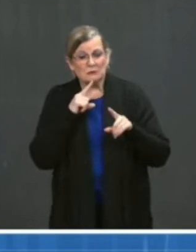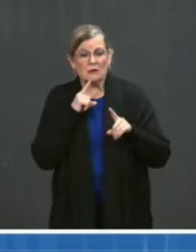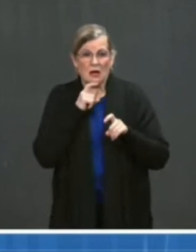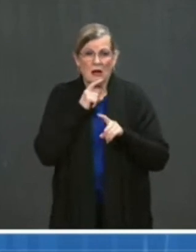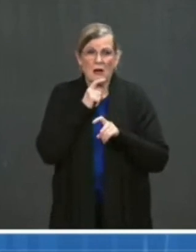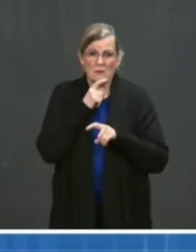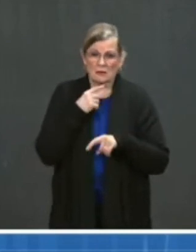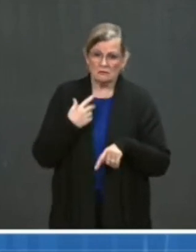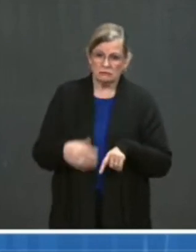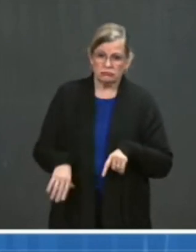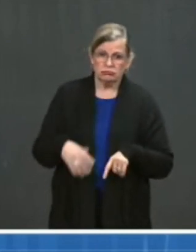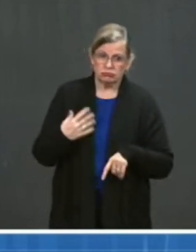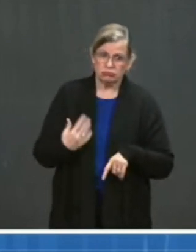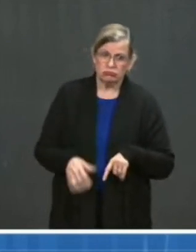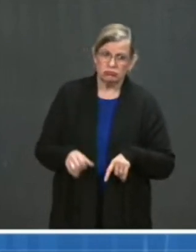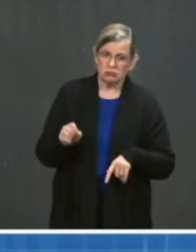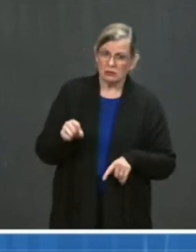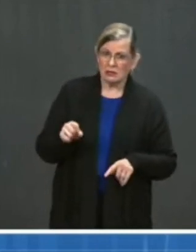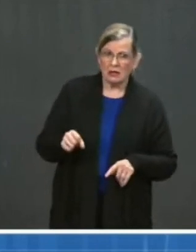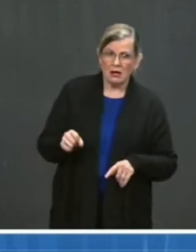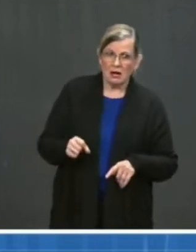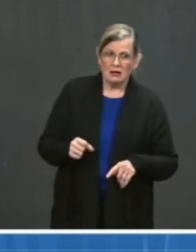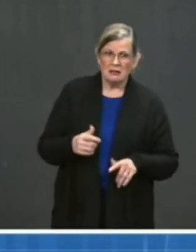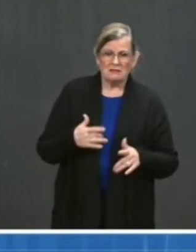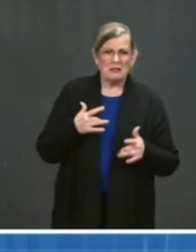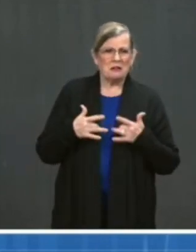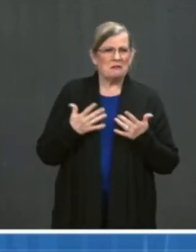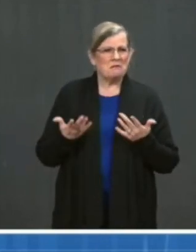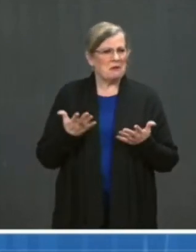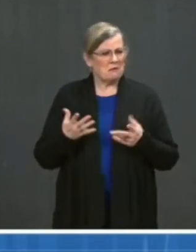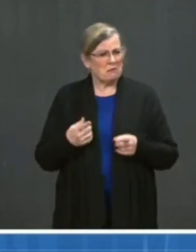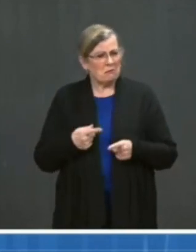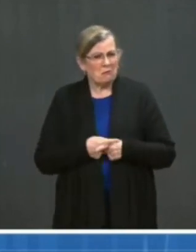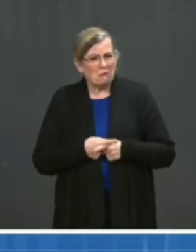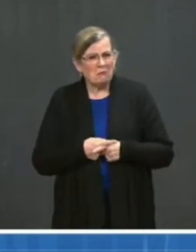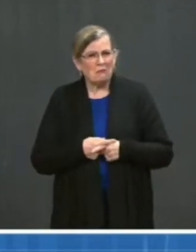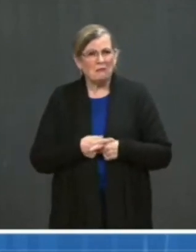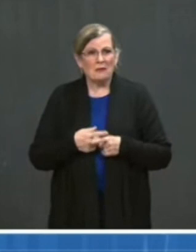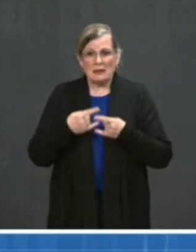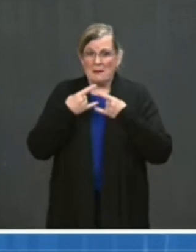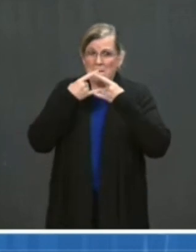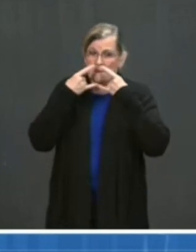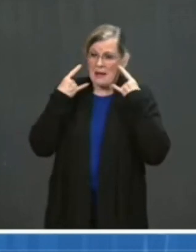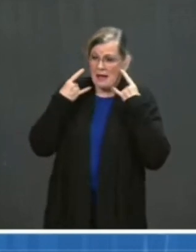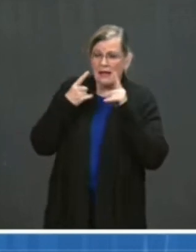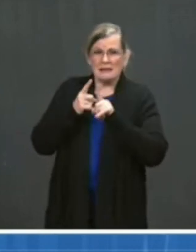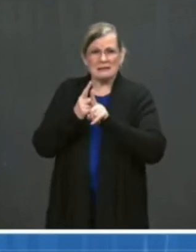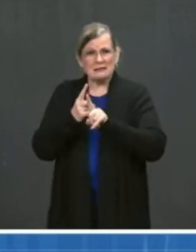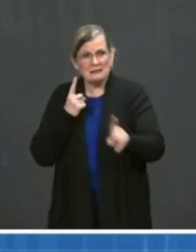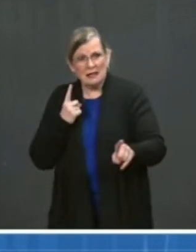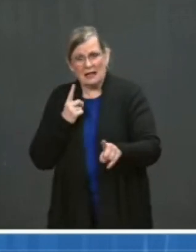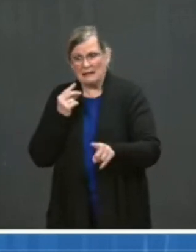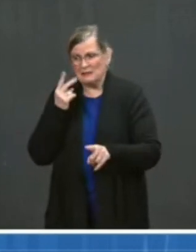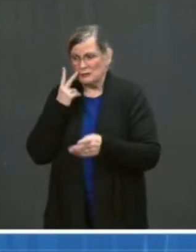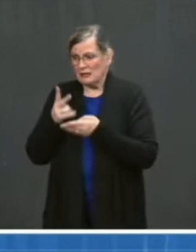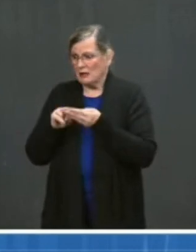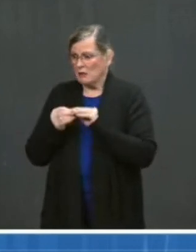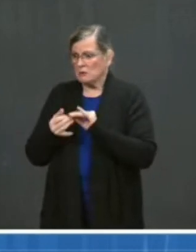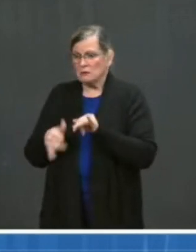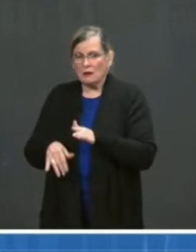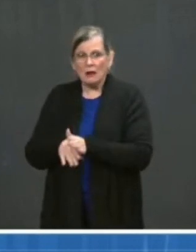cases, to wear a mask, and to avoid travel. Yet on the other hand, we are saying that if you are vaccinated,